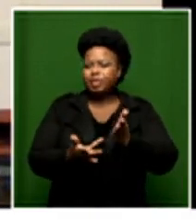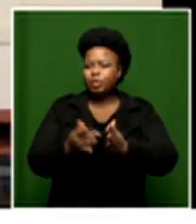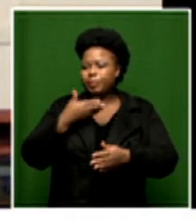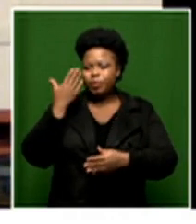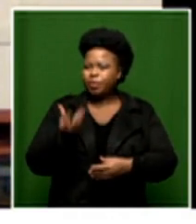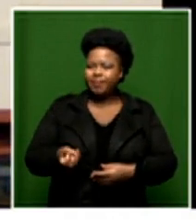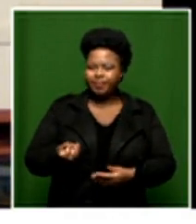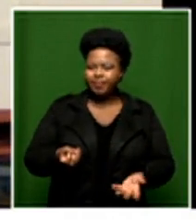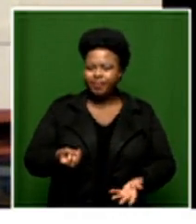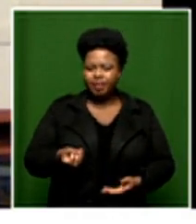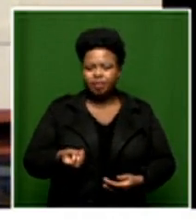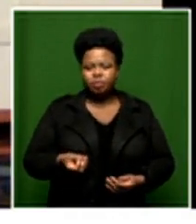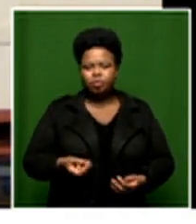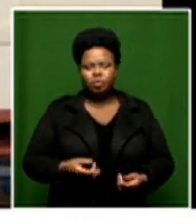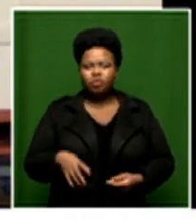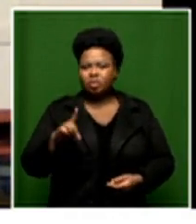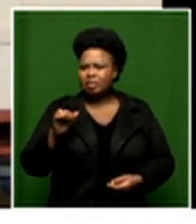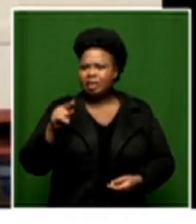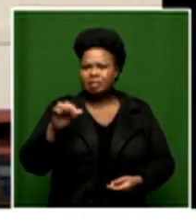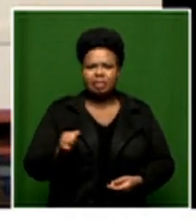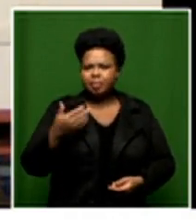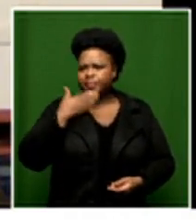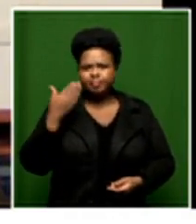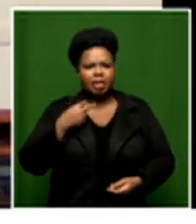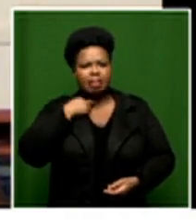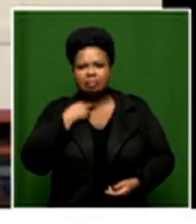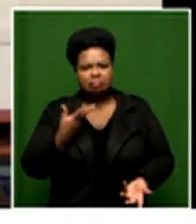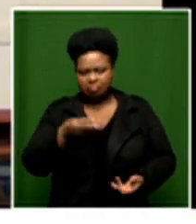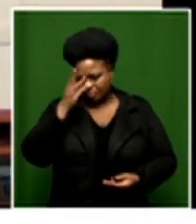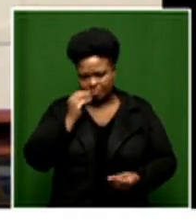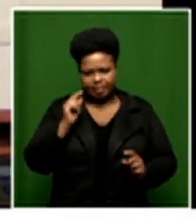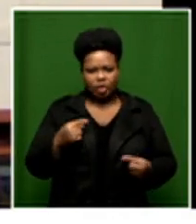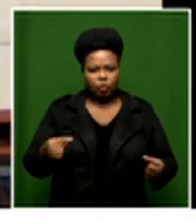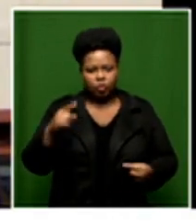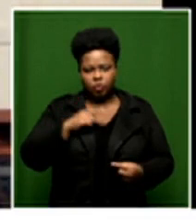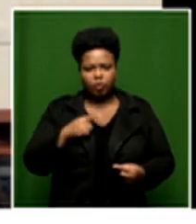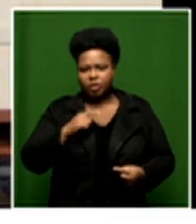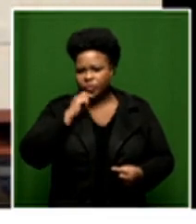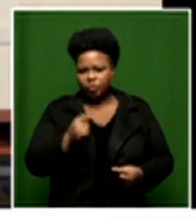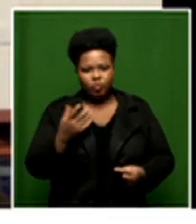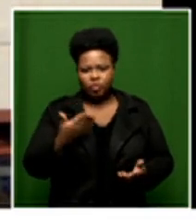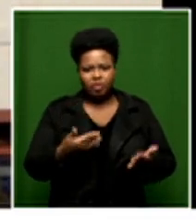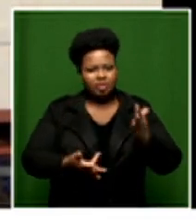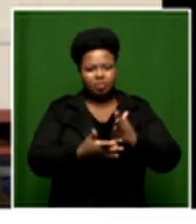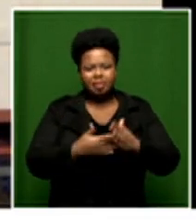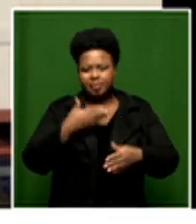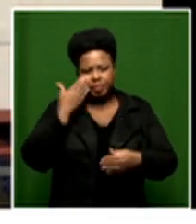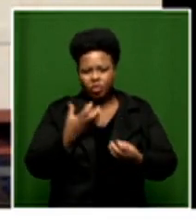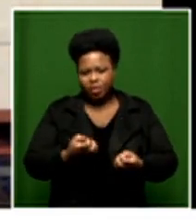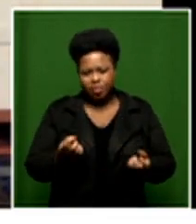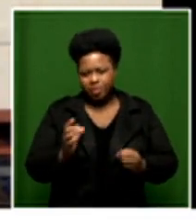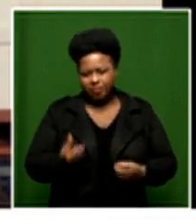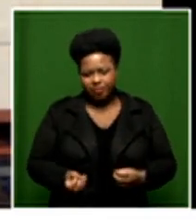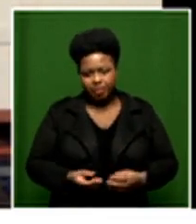megs and bits of data is unable to educate themselves and get themselves out of a potentially difficult